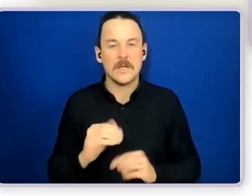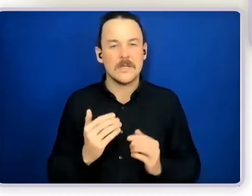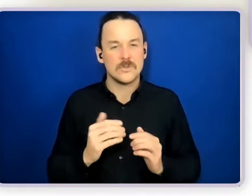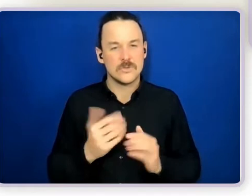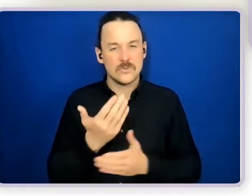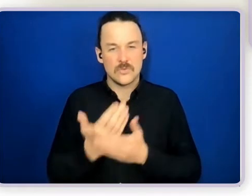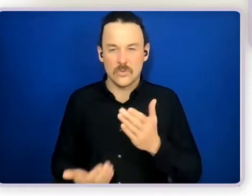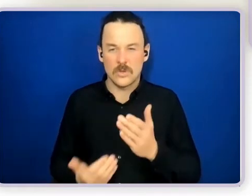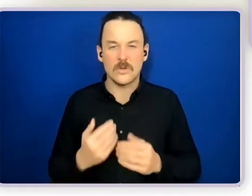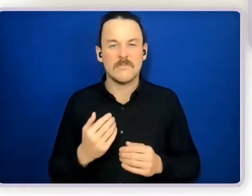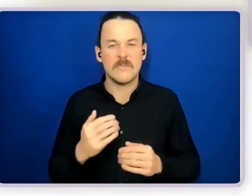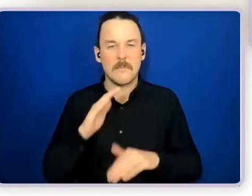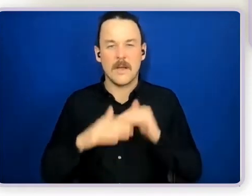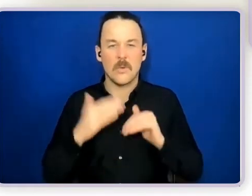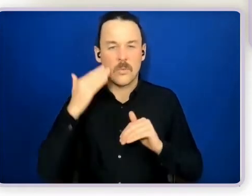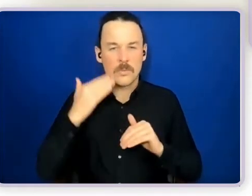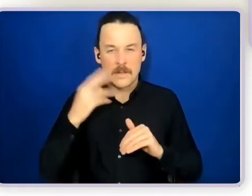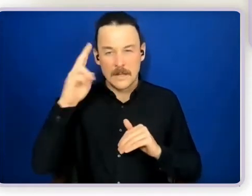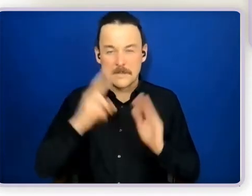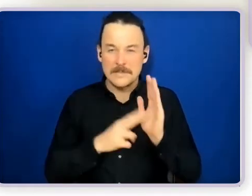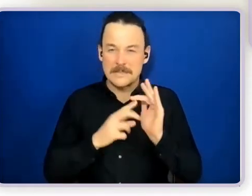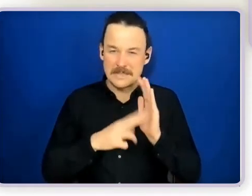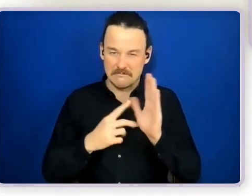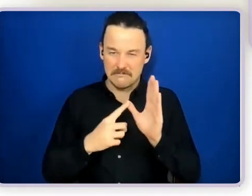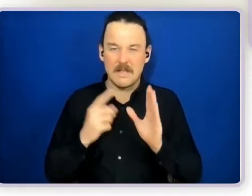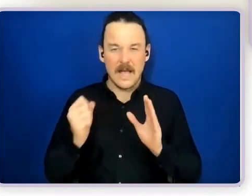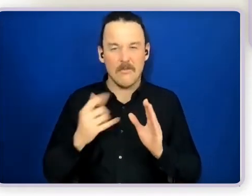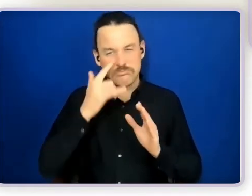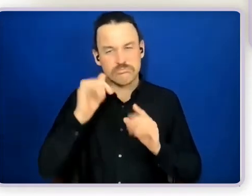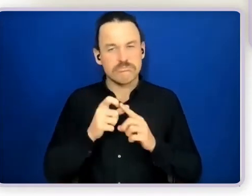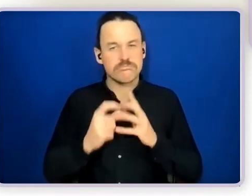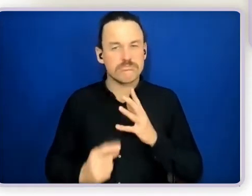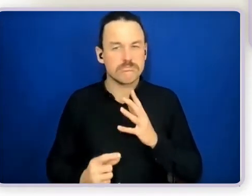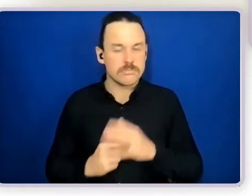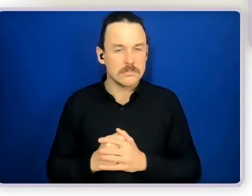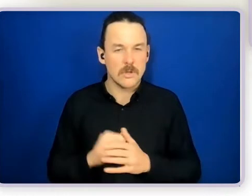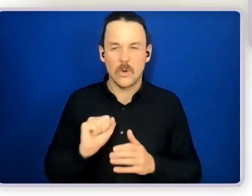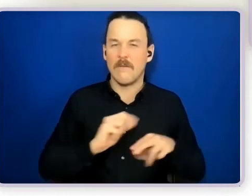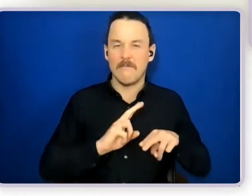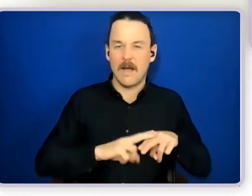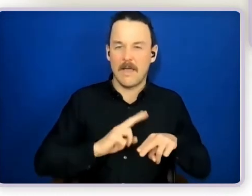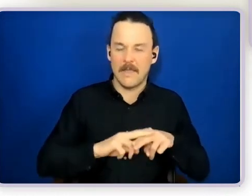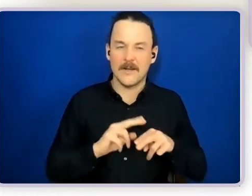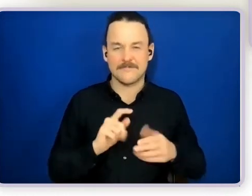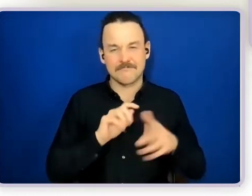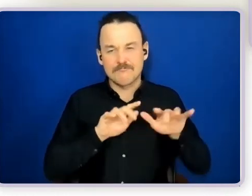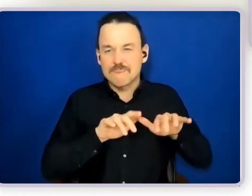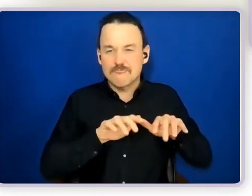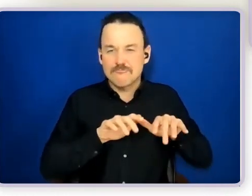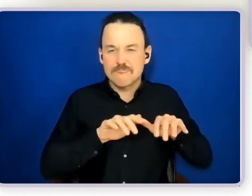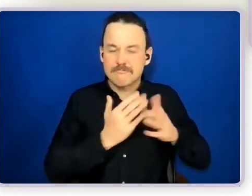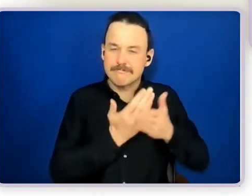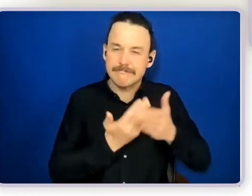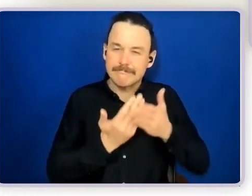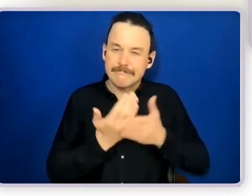and her father Jeremy has documented, I guess, the story of her life, some of the journey that they took as a family in